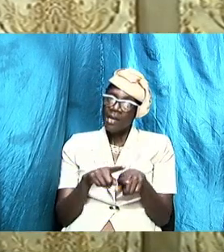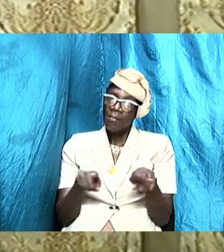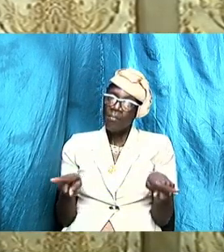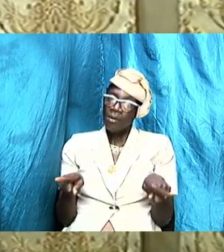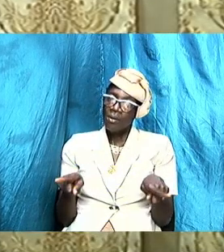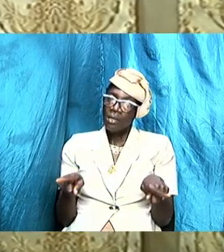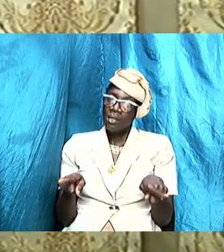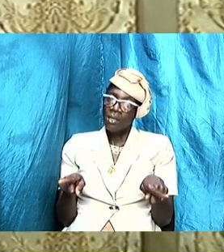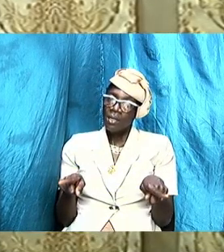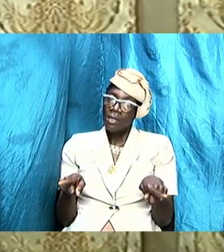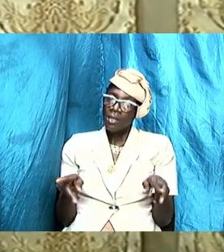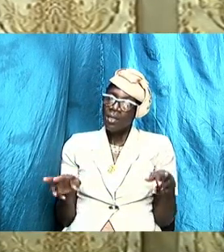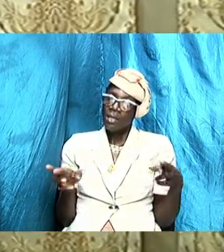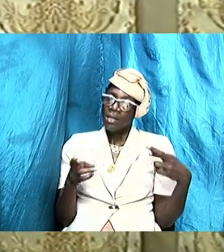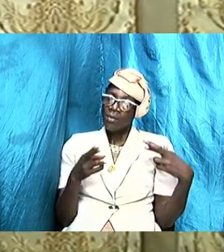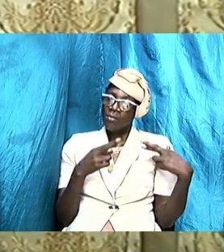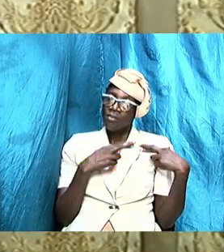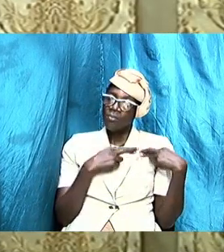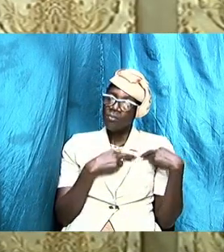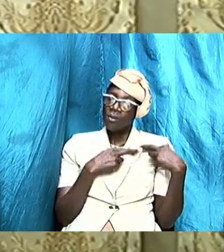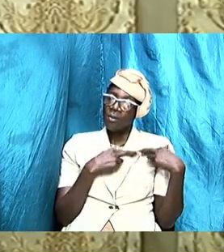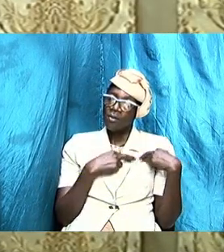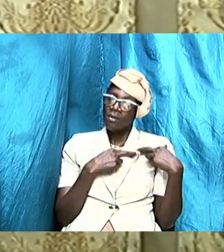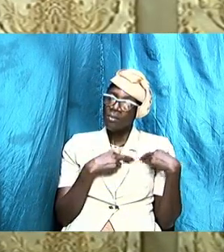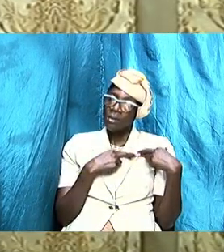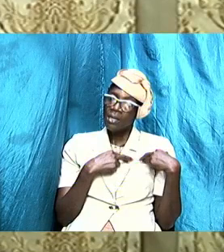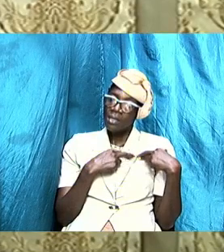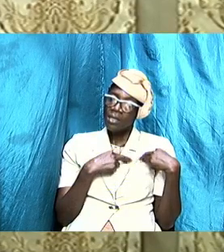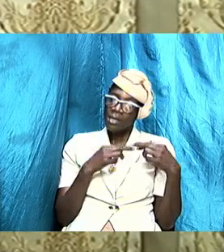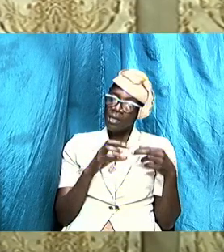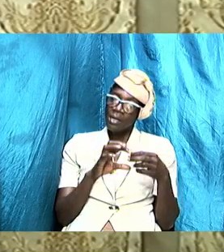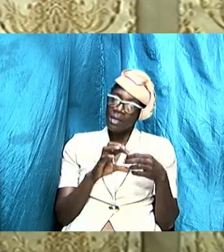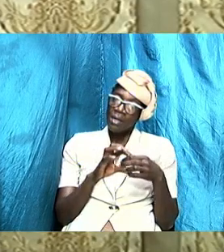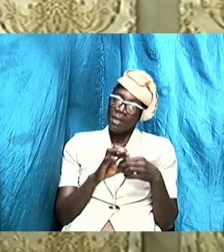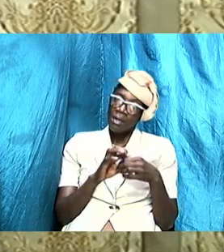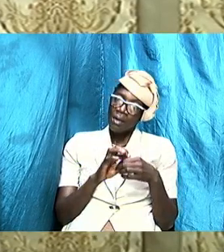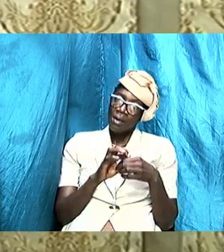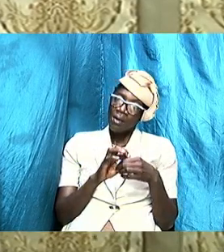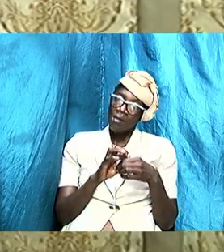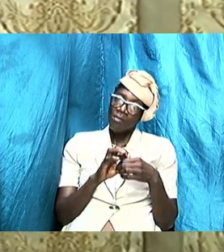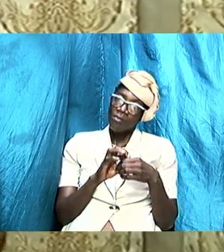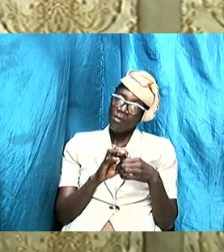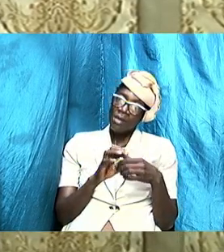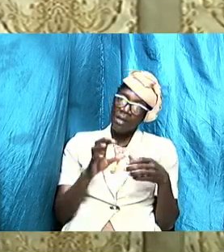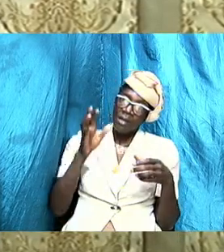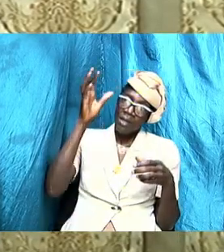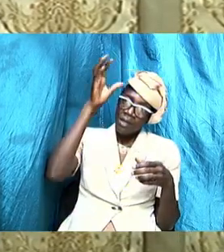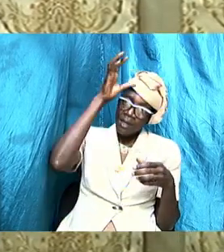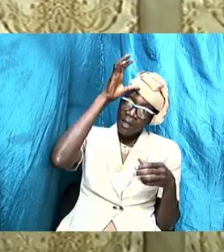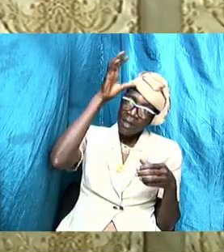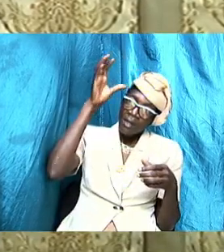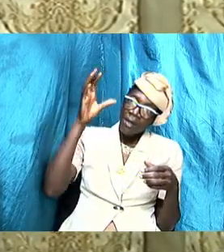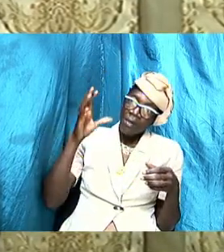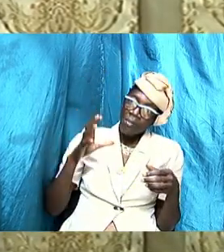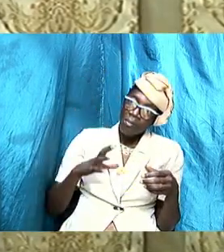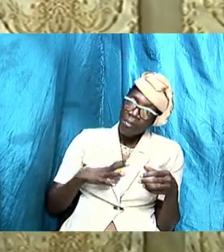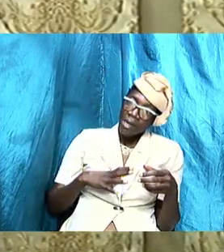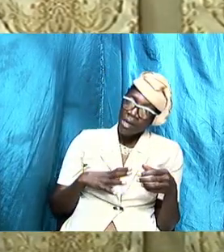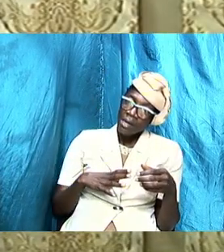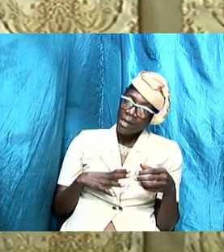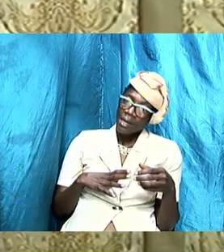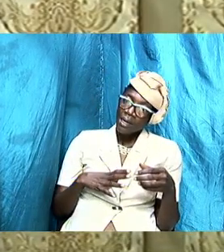primary responsibility of the man and the woman in this new family